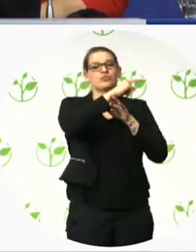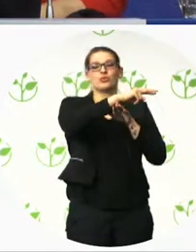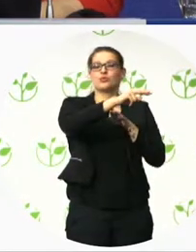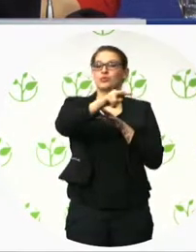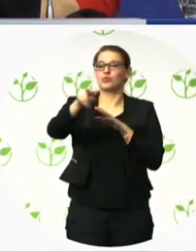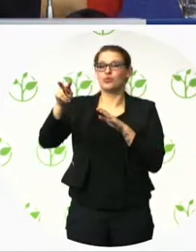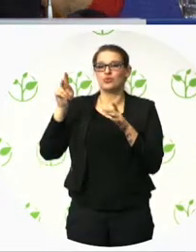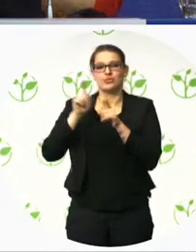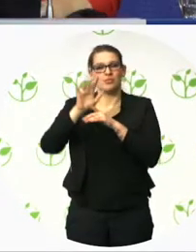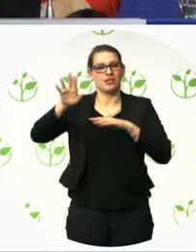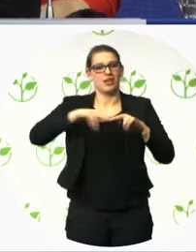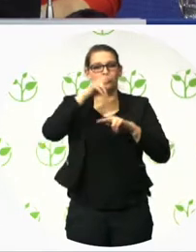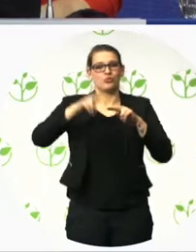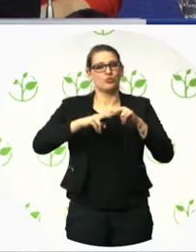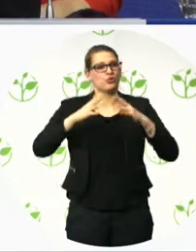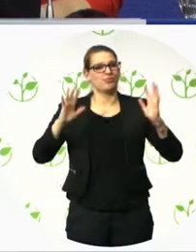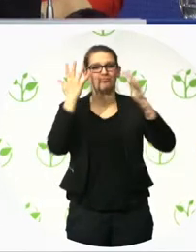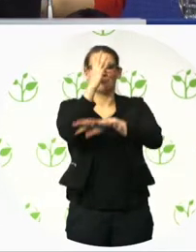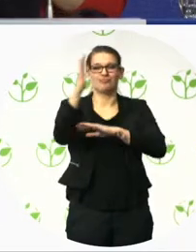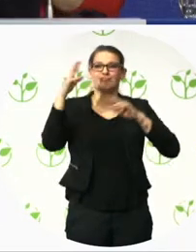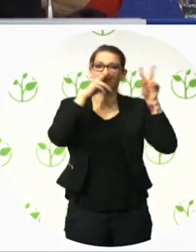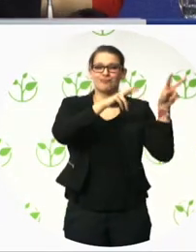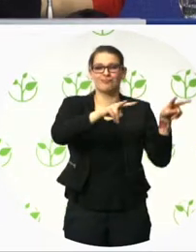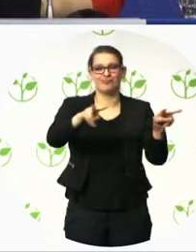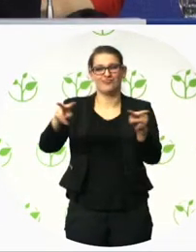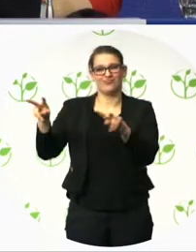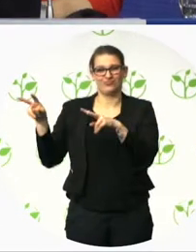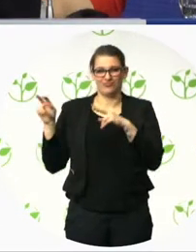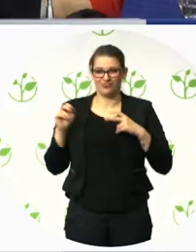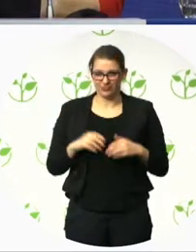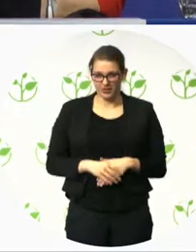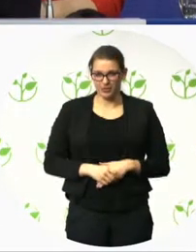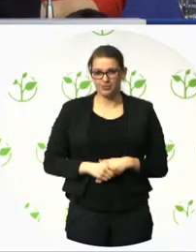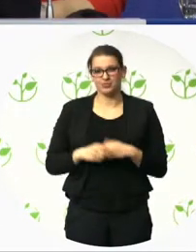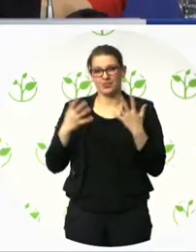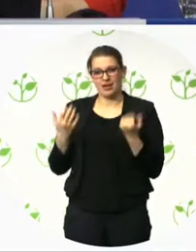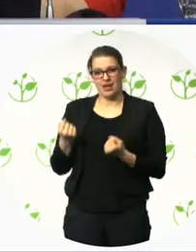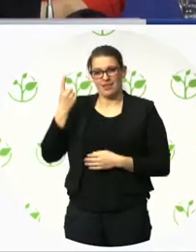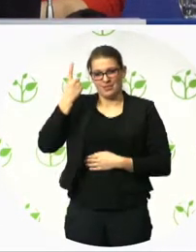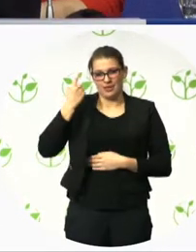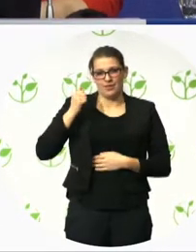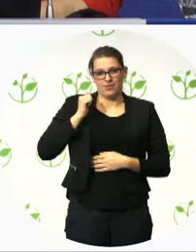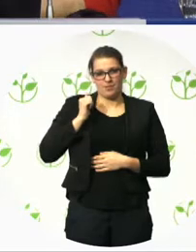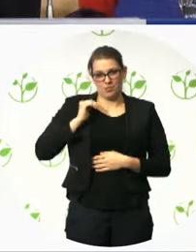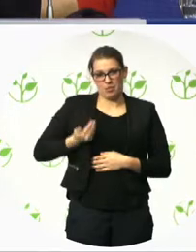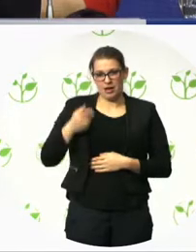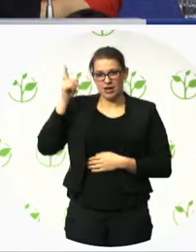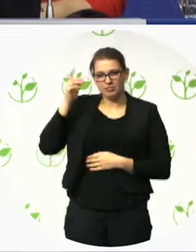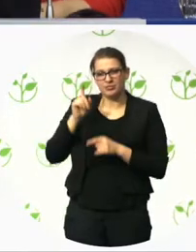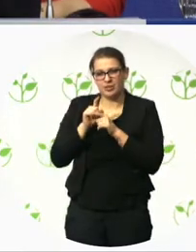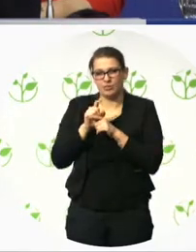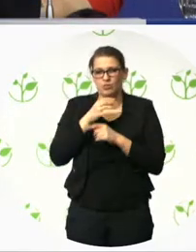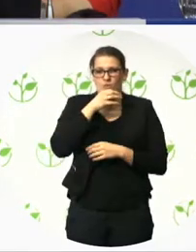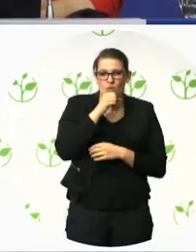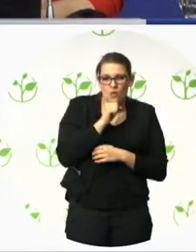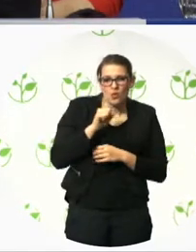city. And this is an example that also people, elderly people, should use the city. They should be able